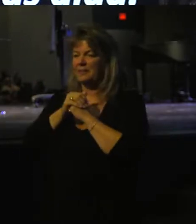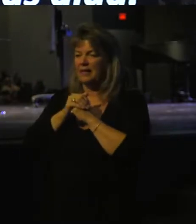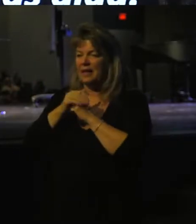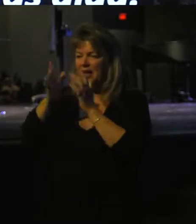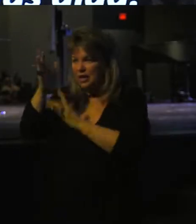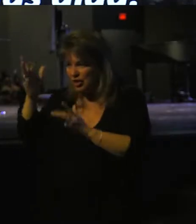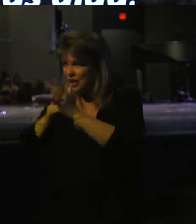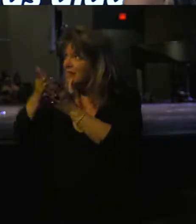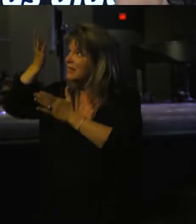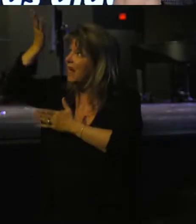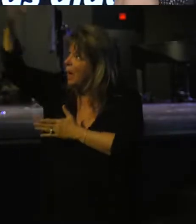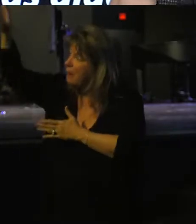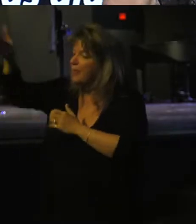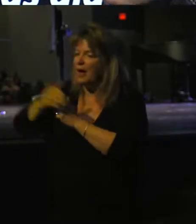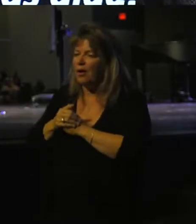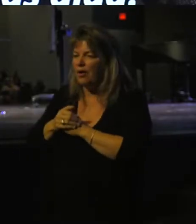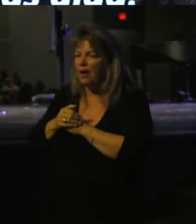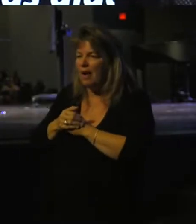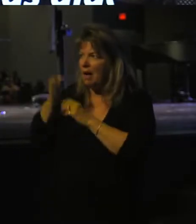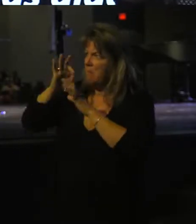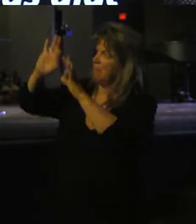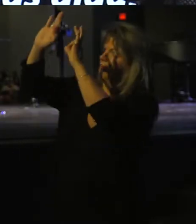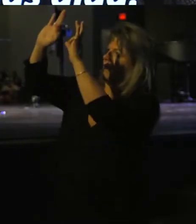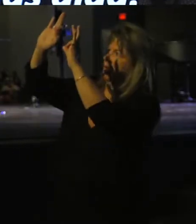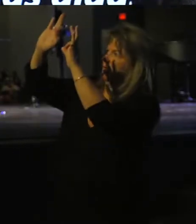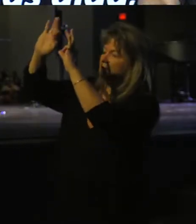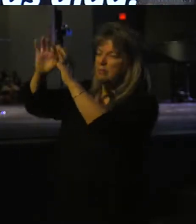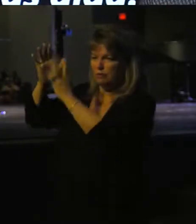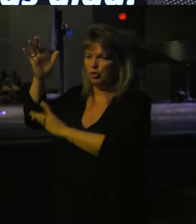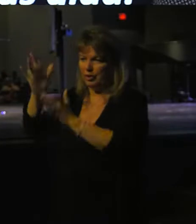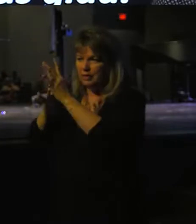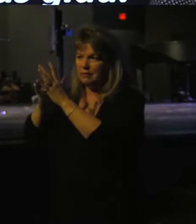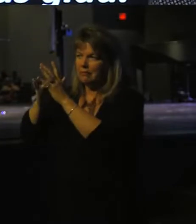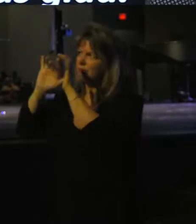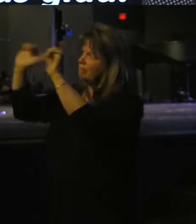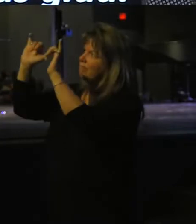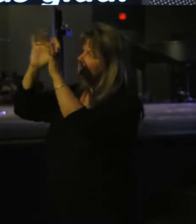Jesus is up there. I'm keeping my eyes on Jesus.